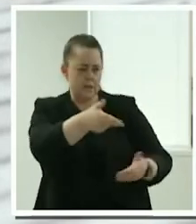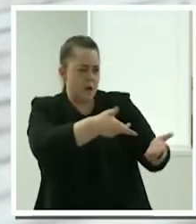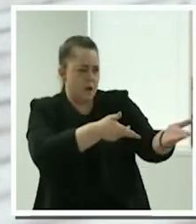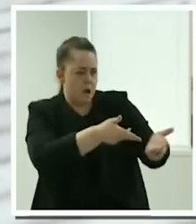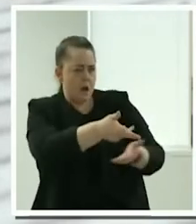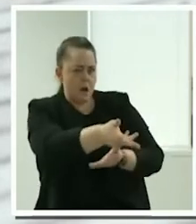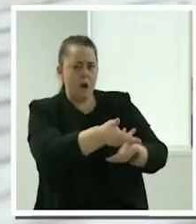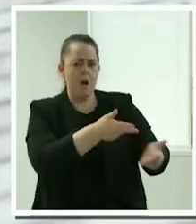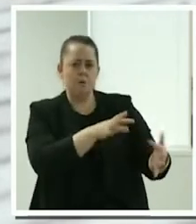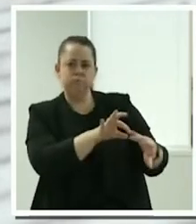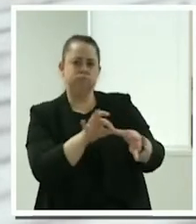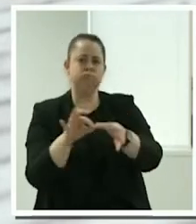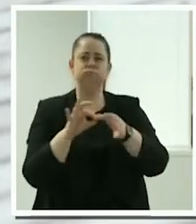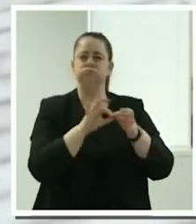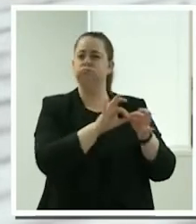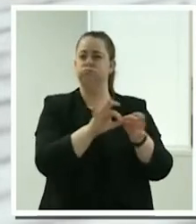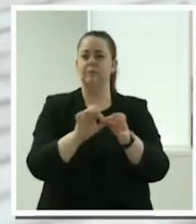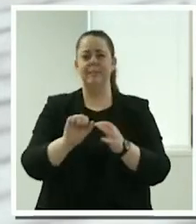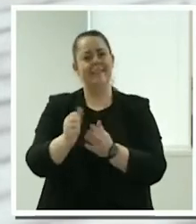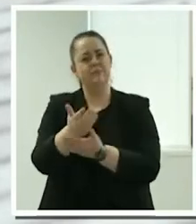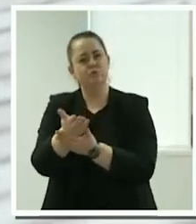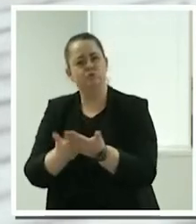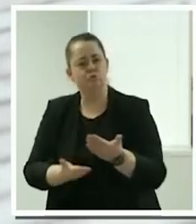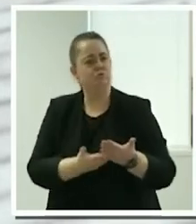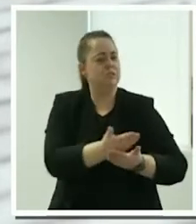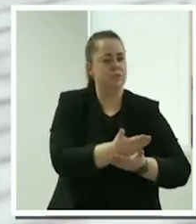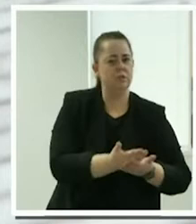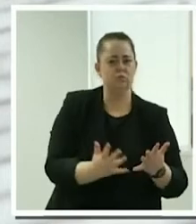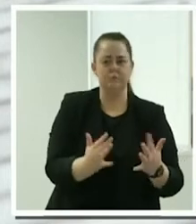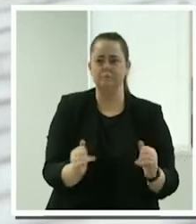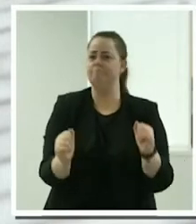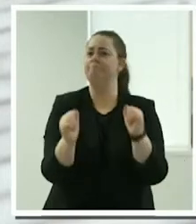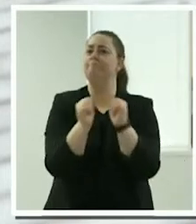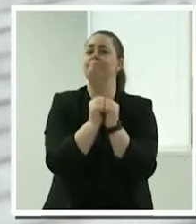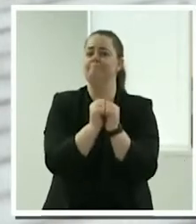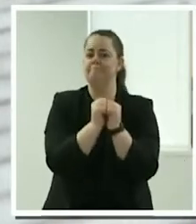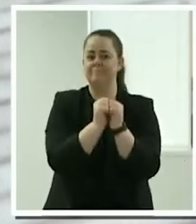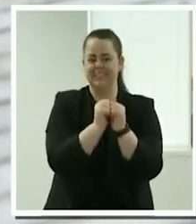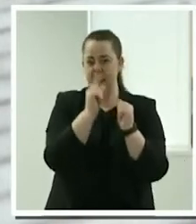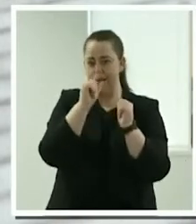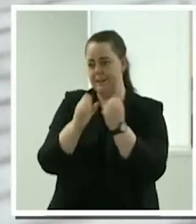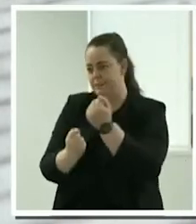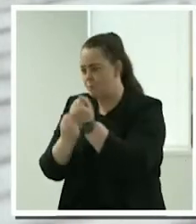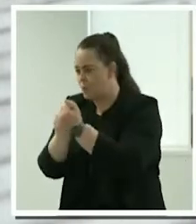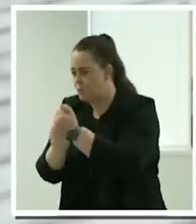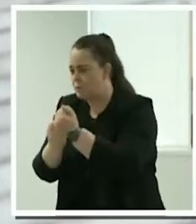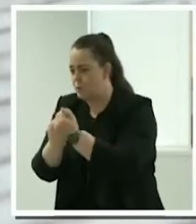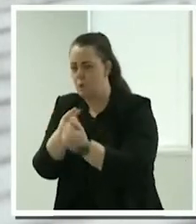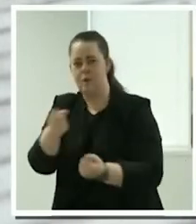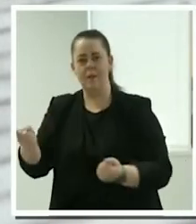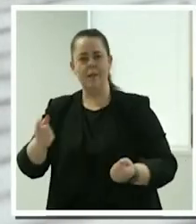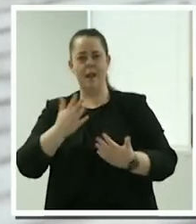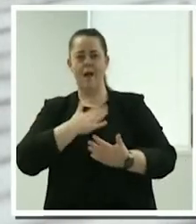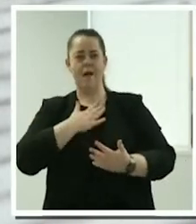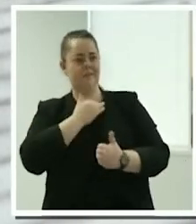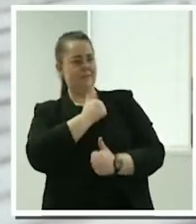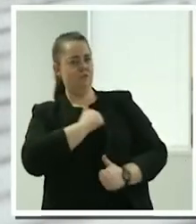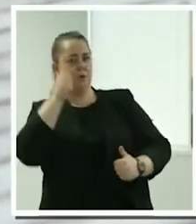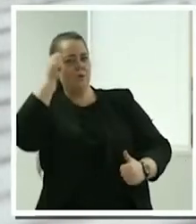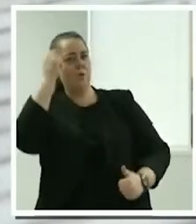would form the basis of a relationship with the people that came to support them and that that would deliver better outcomes for mum and dad and for the people that were supporting them.